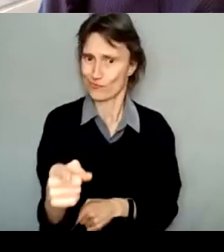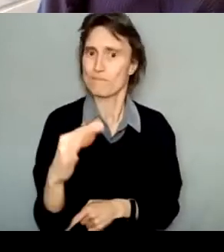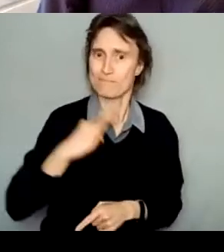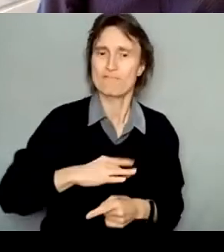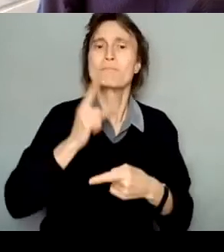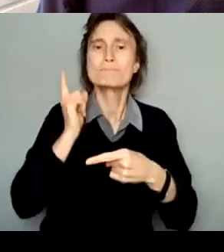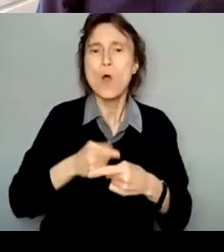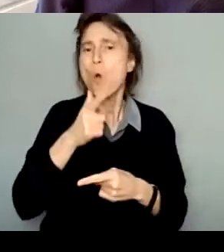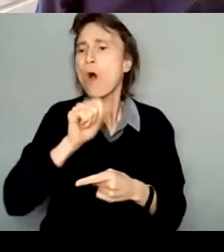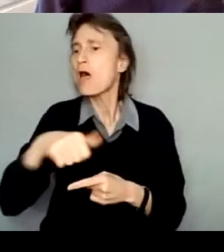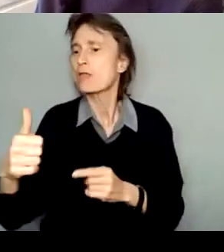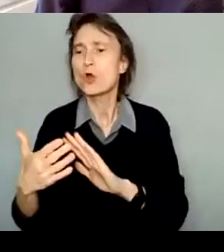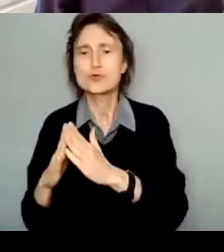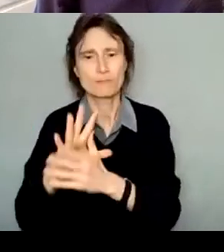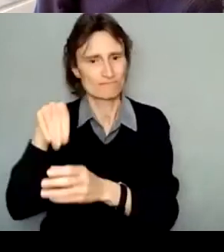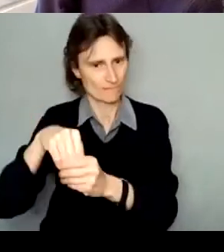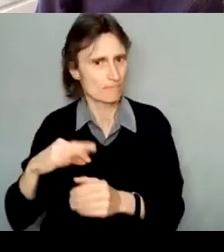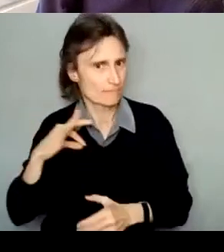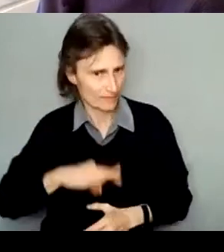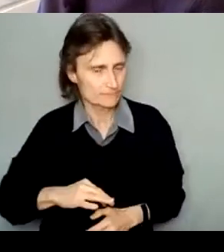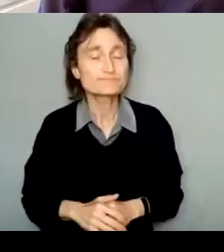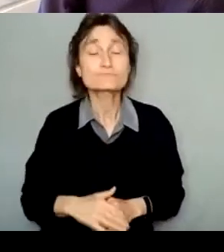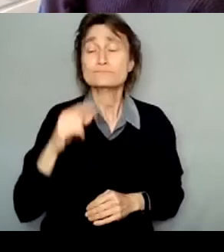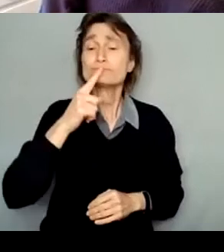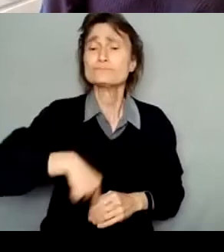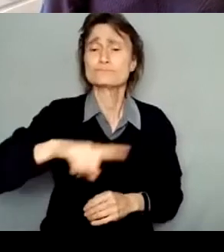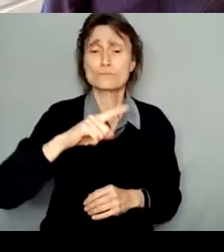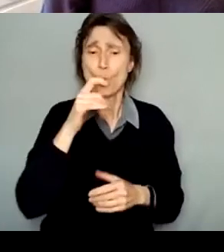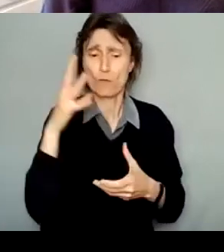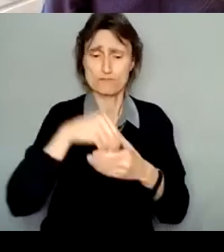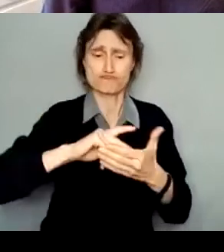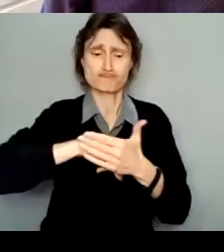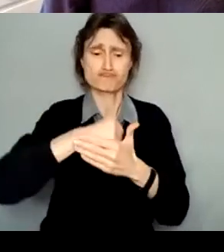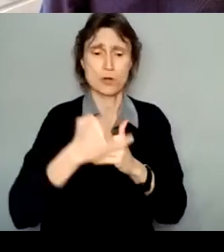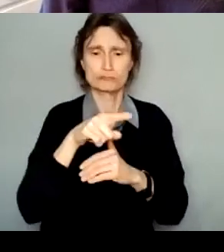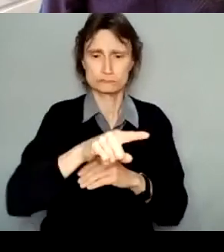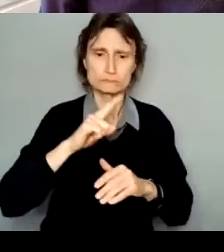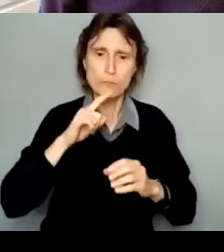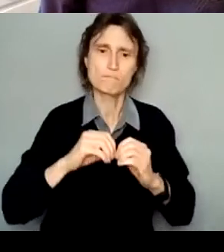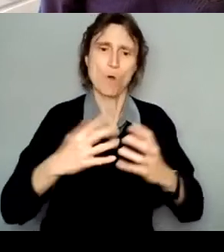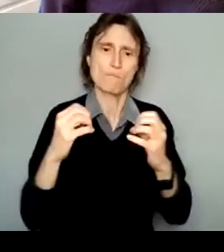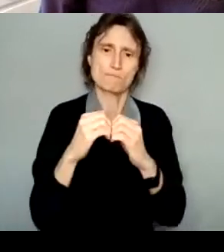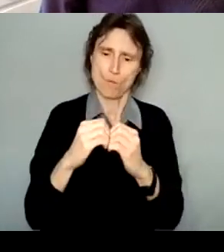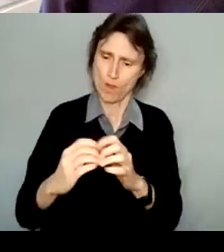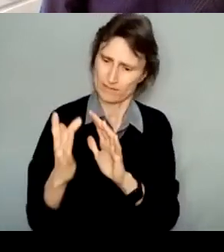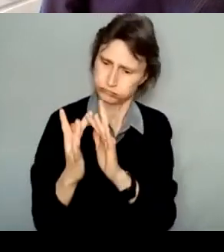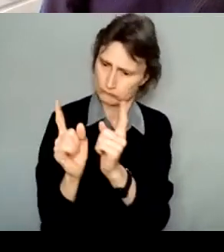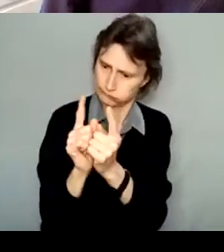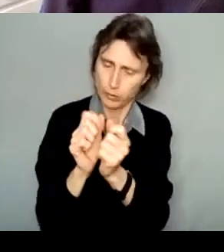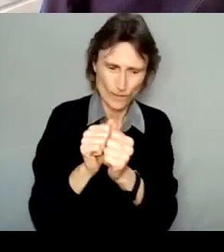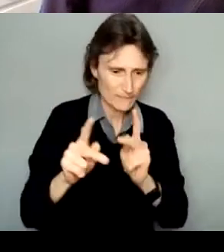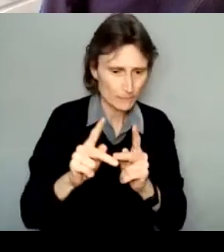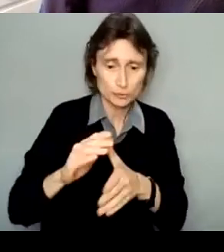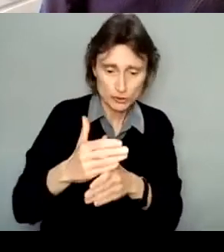For projects that involve actively working with, engaging, or sharing with other people, this is where you might describe those